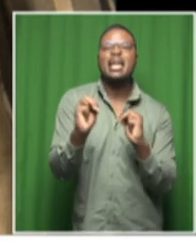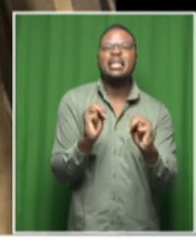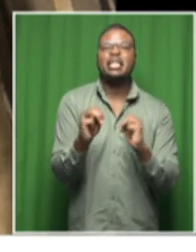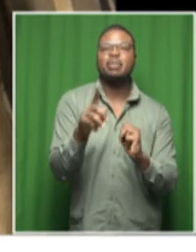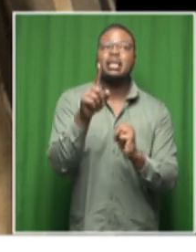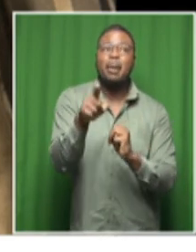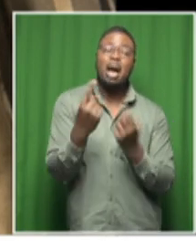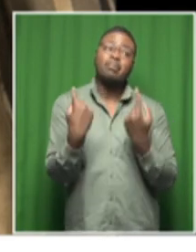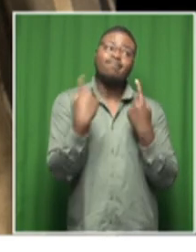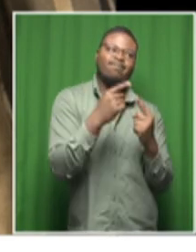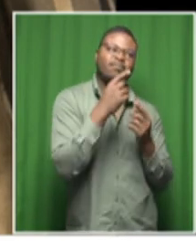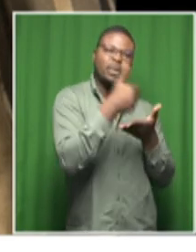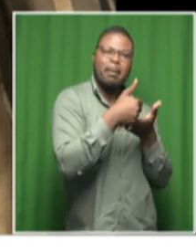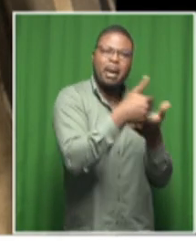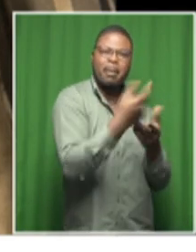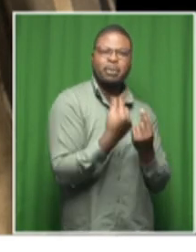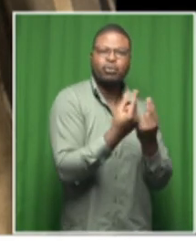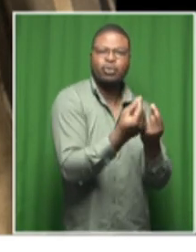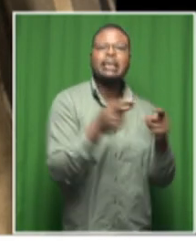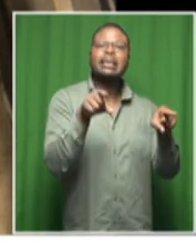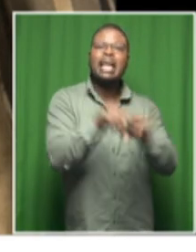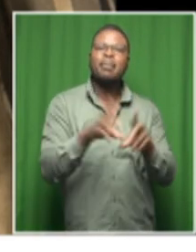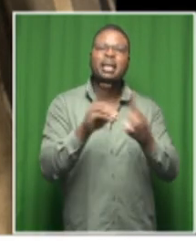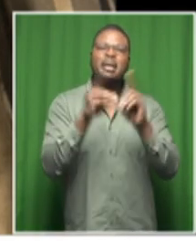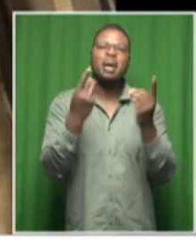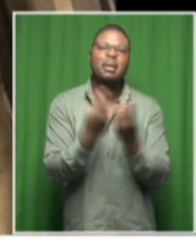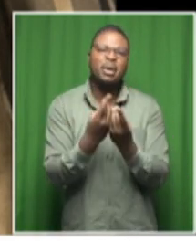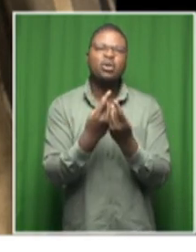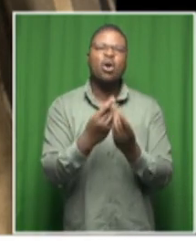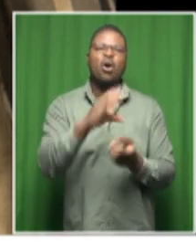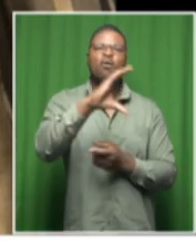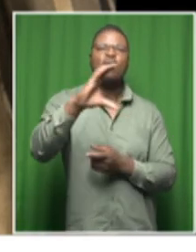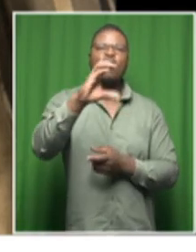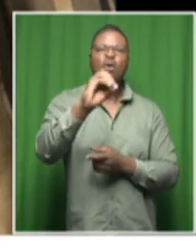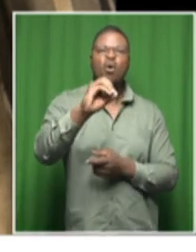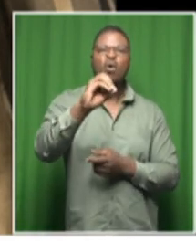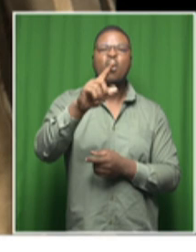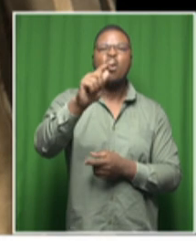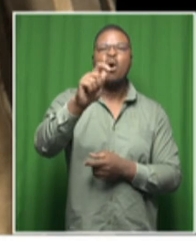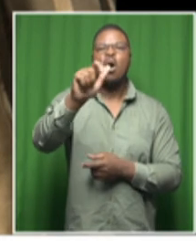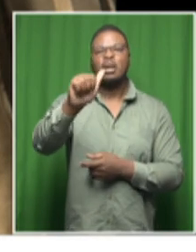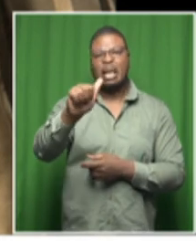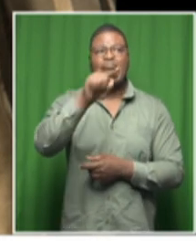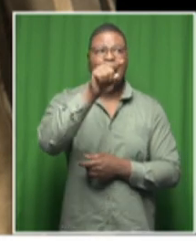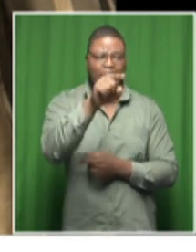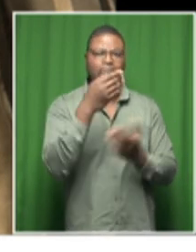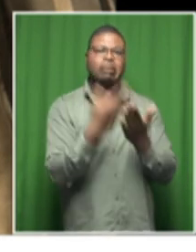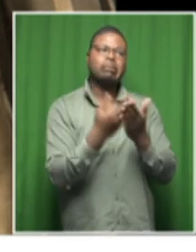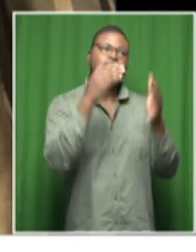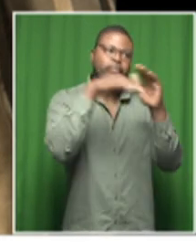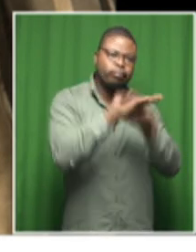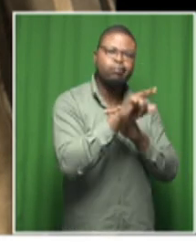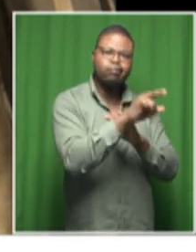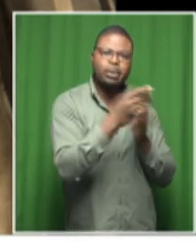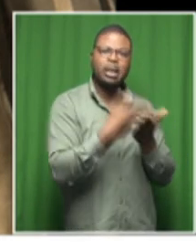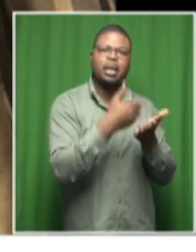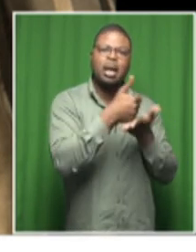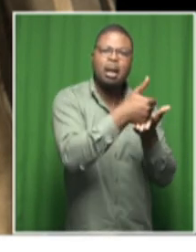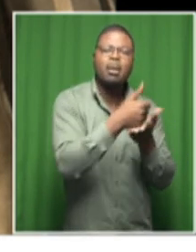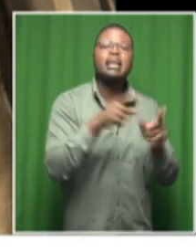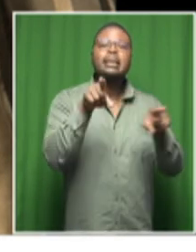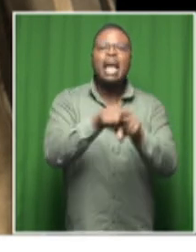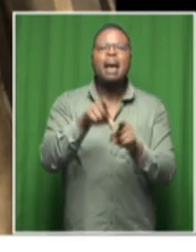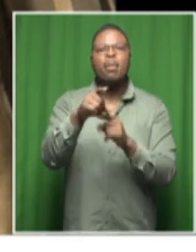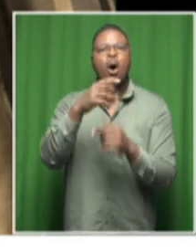play the department of cocter health social development office of the premier has been coordinating all these things